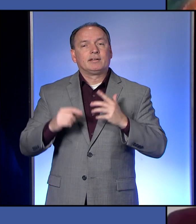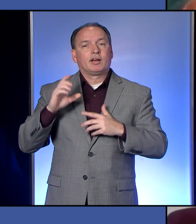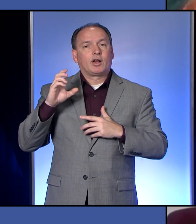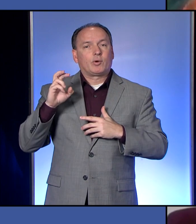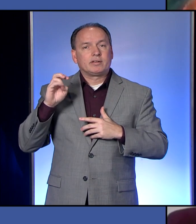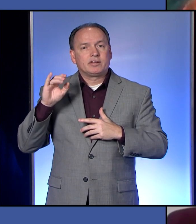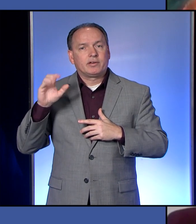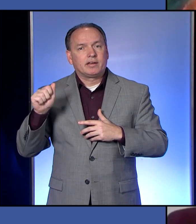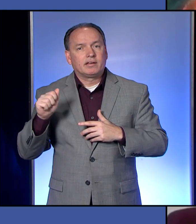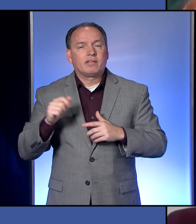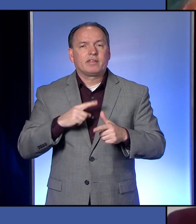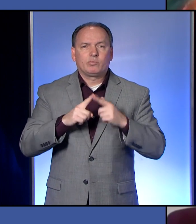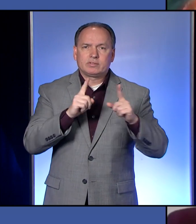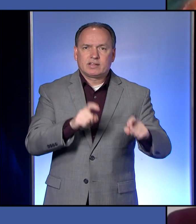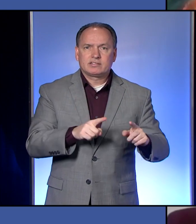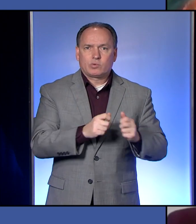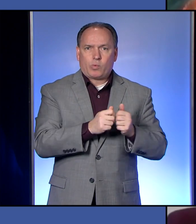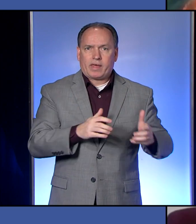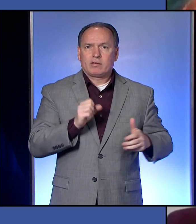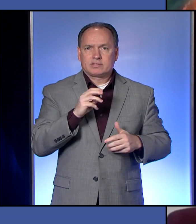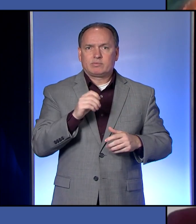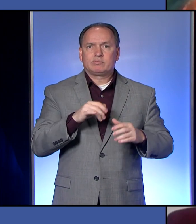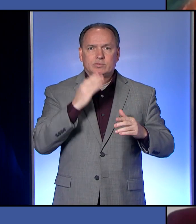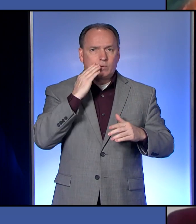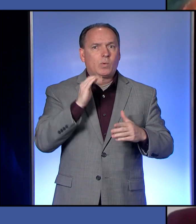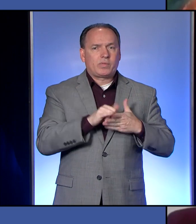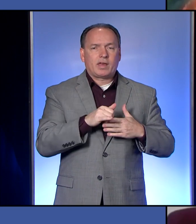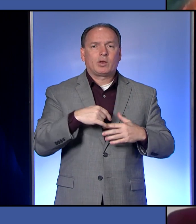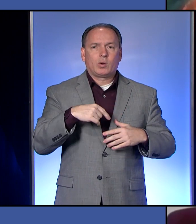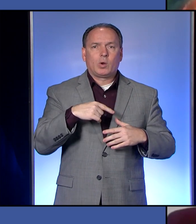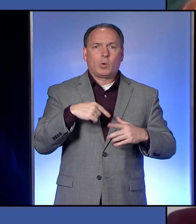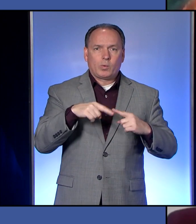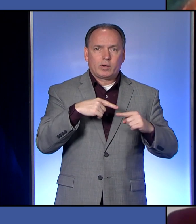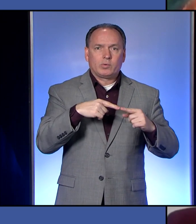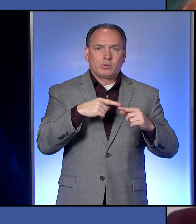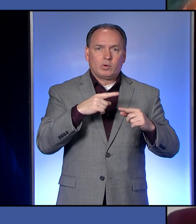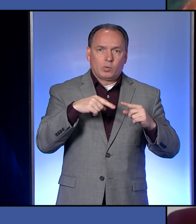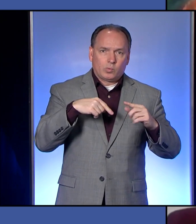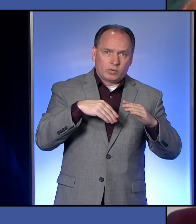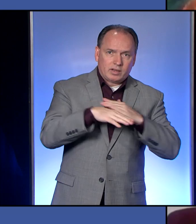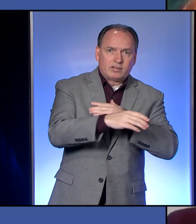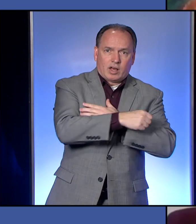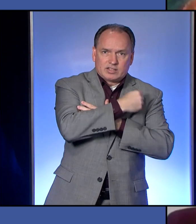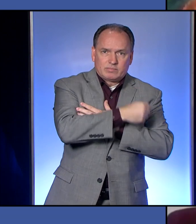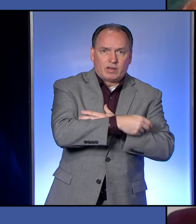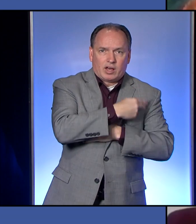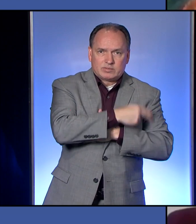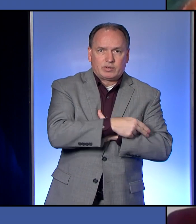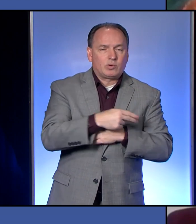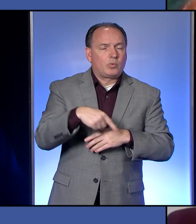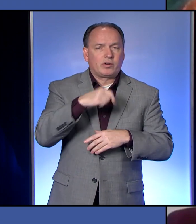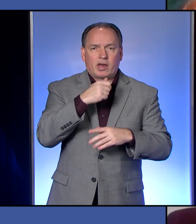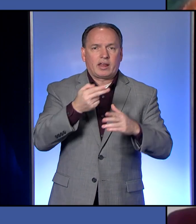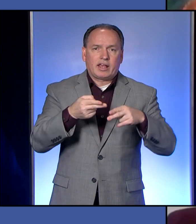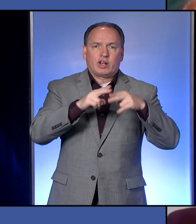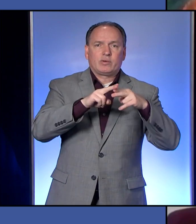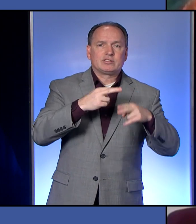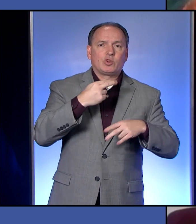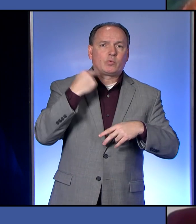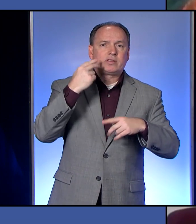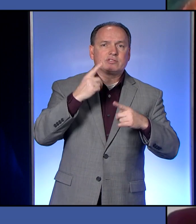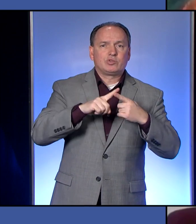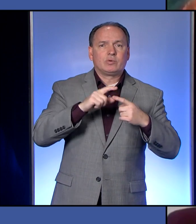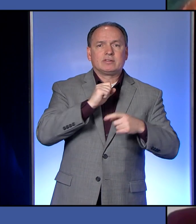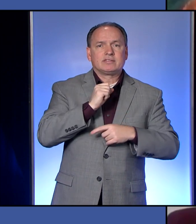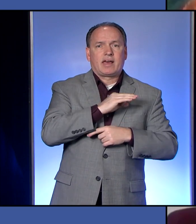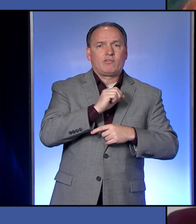them even without symptoms to know that, um, when we put them in the hospital, we are not increasing the risk to staff or other